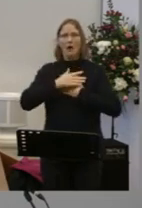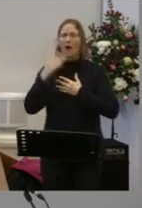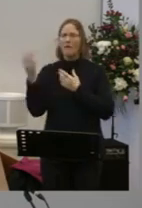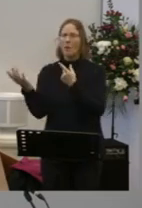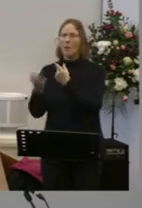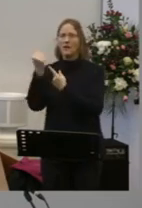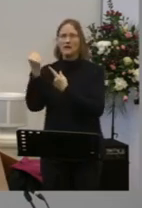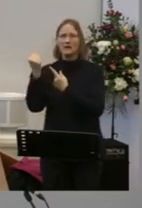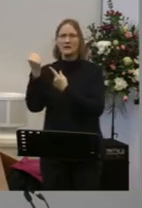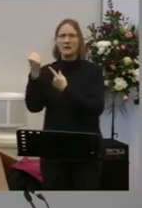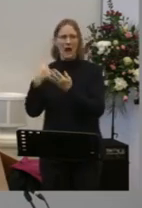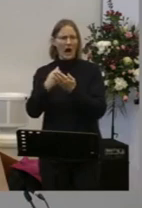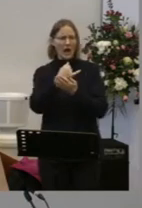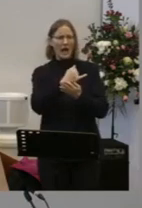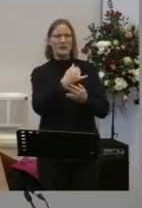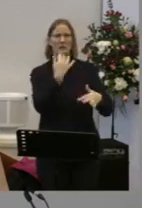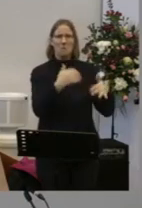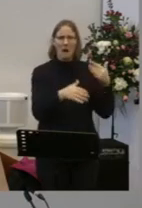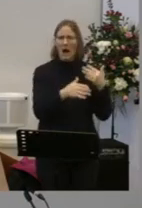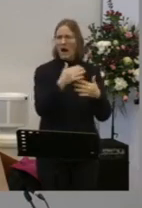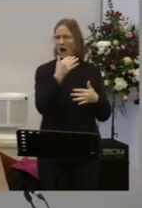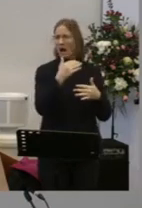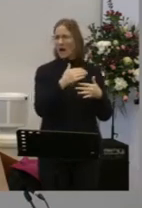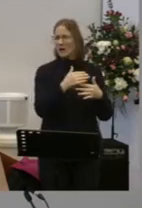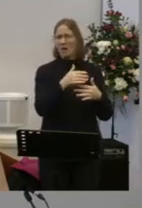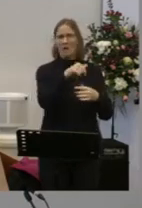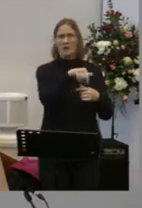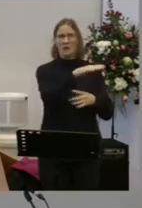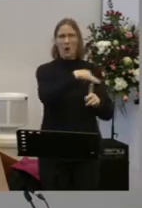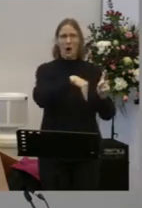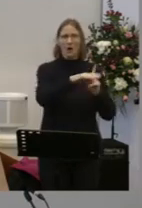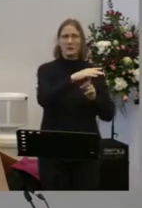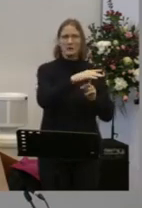Against the pain And the suffering And the agony Of our world